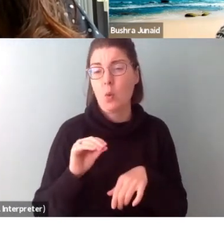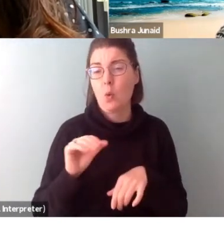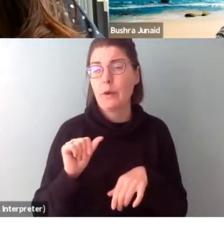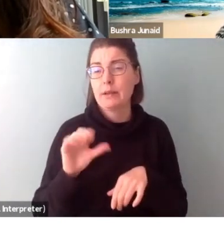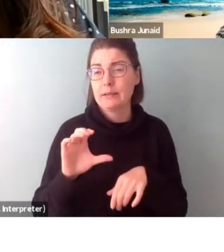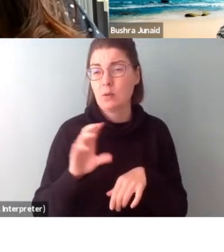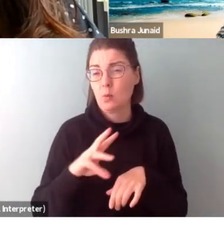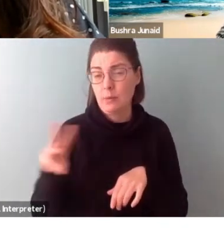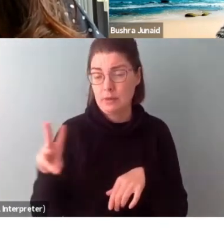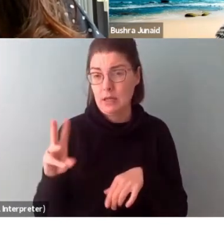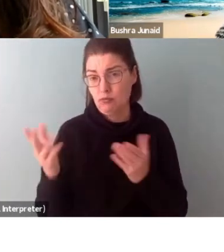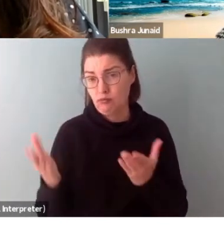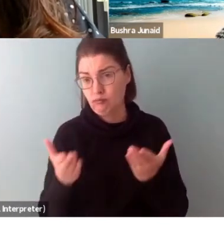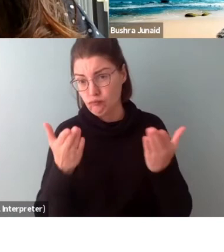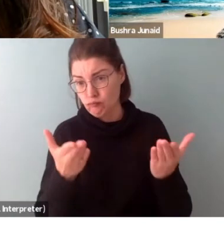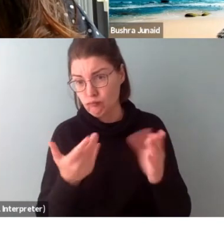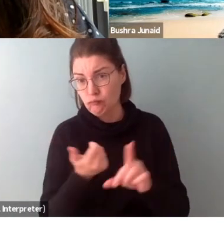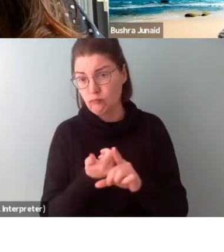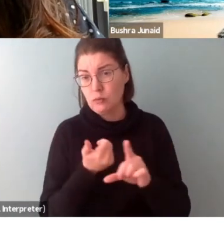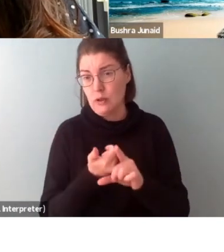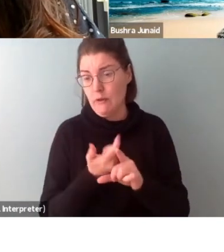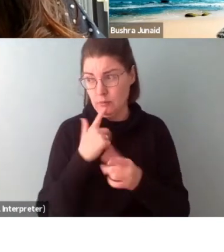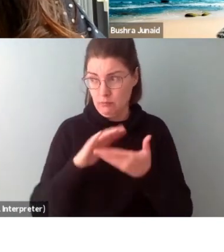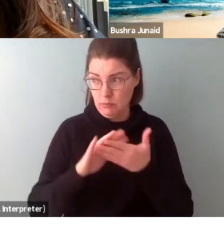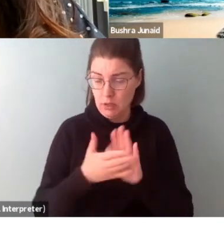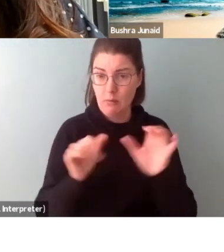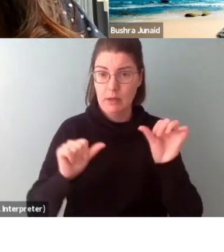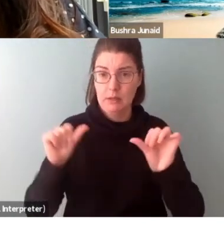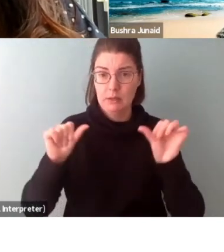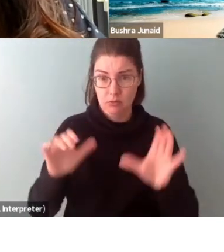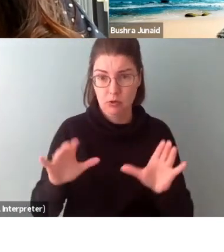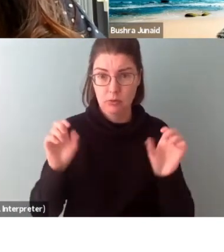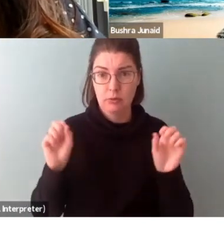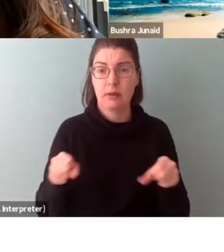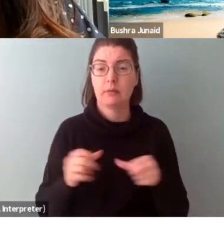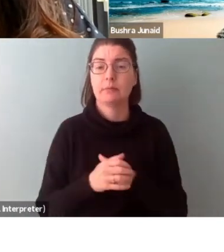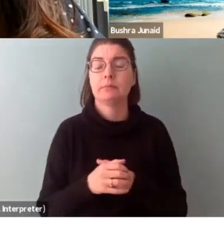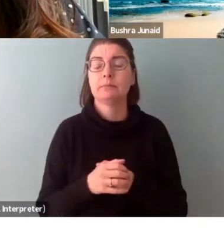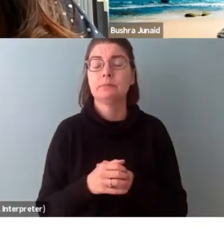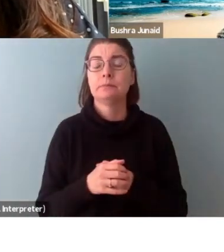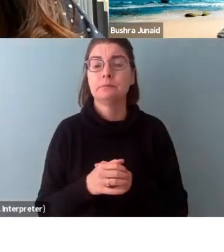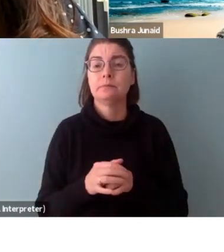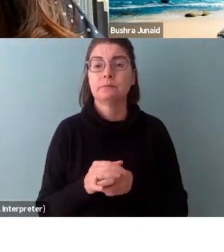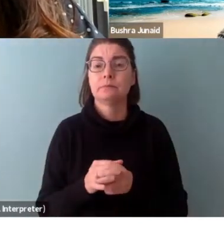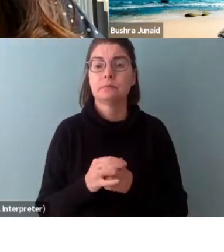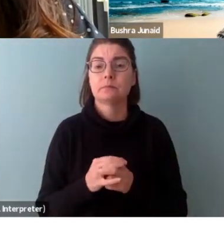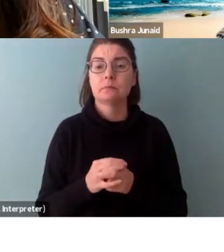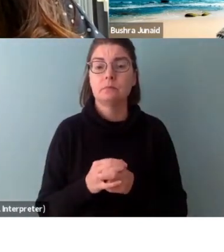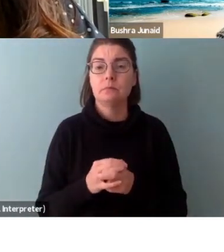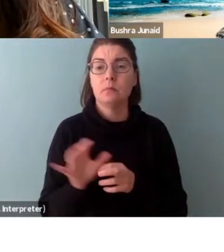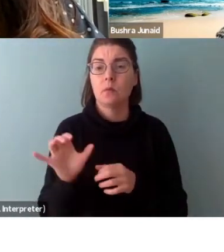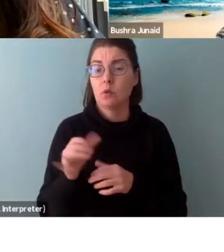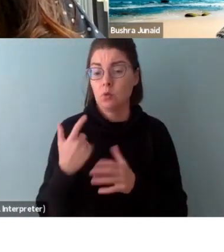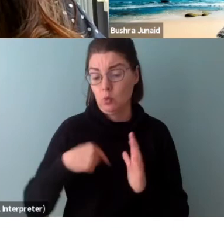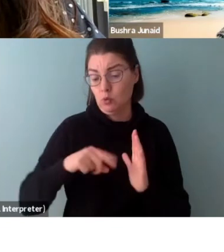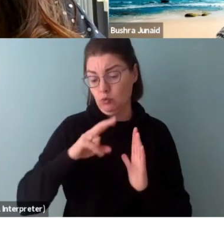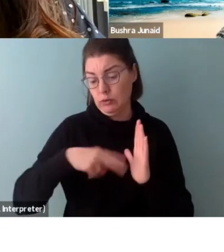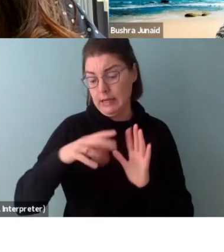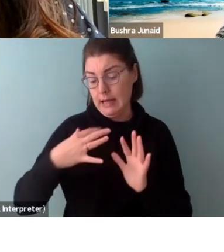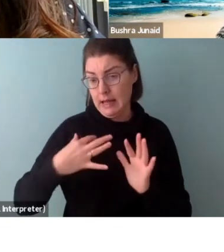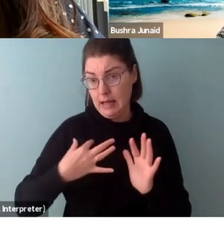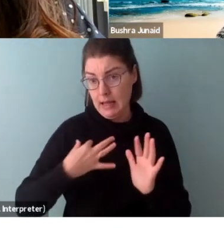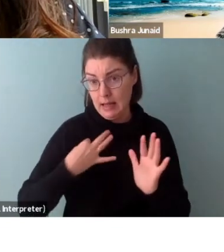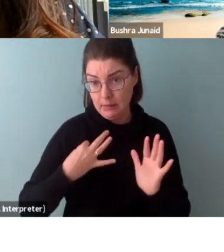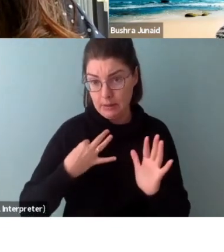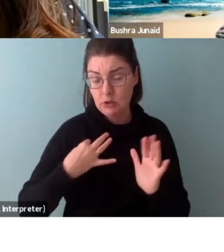to put yourself forward as an assessor, as well, as we're reading applications. And